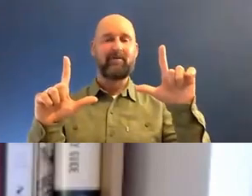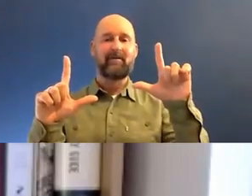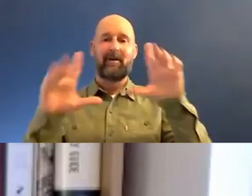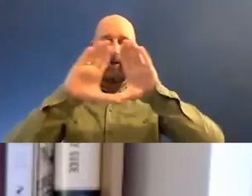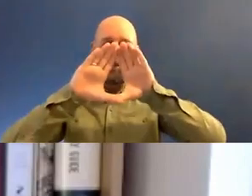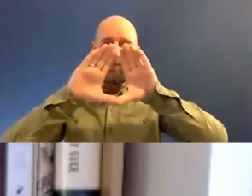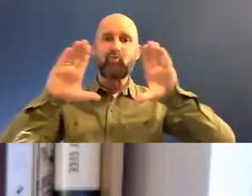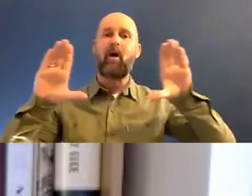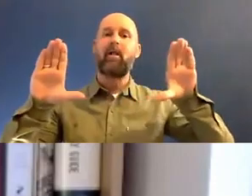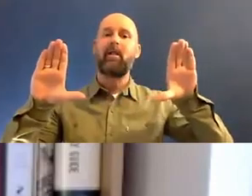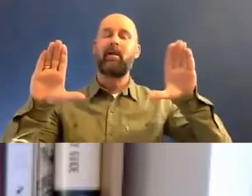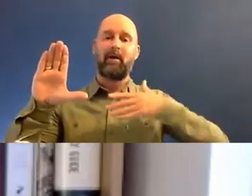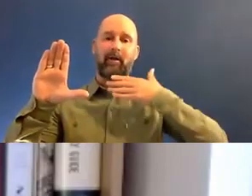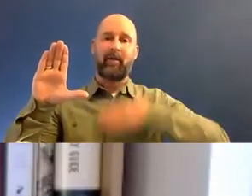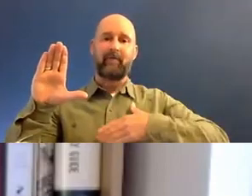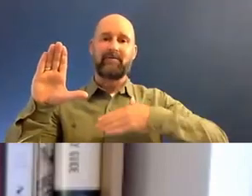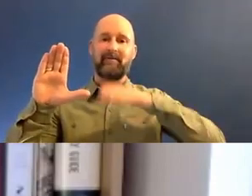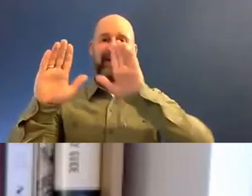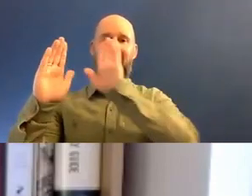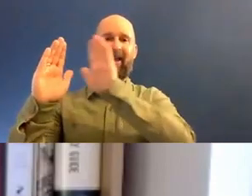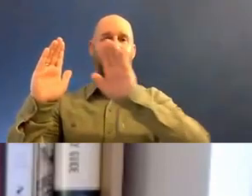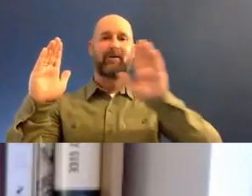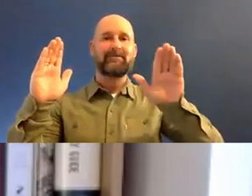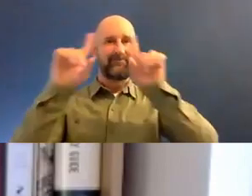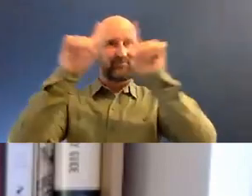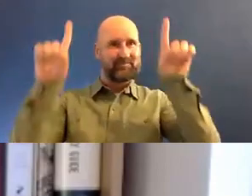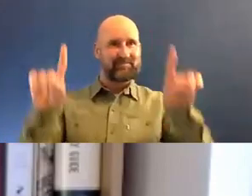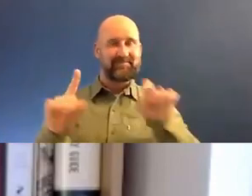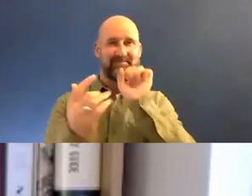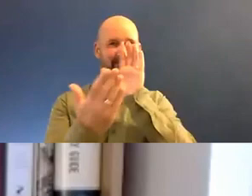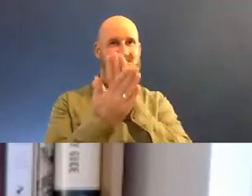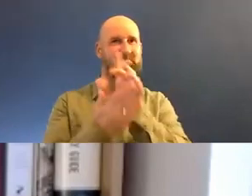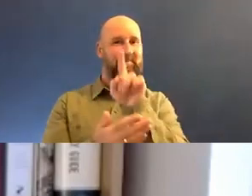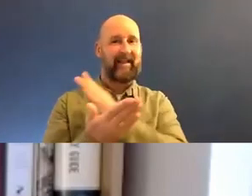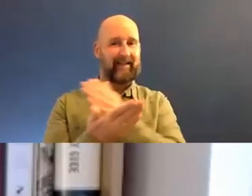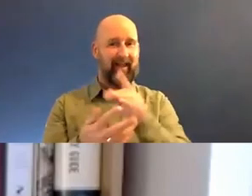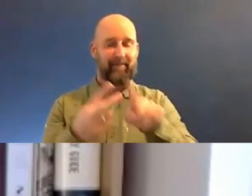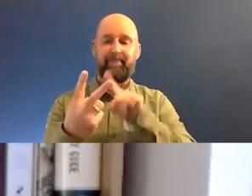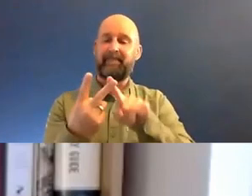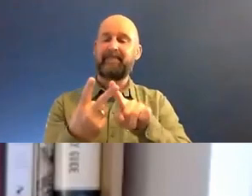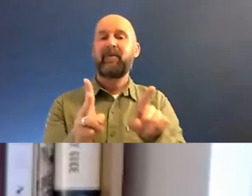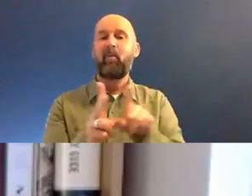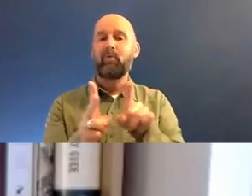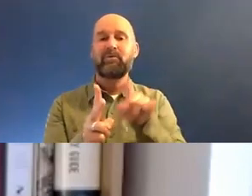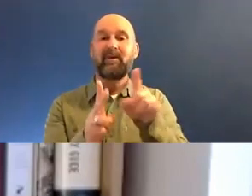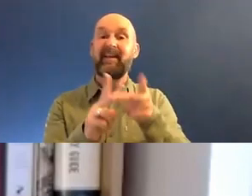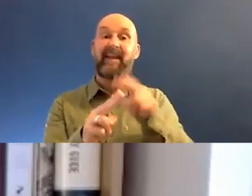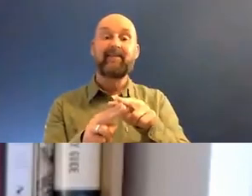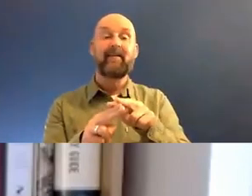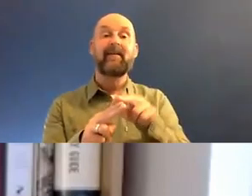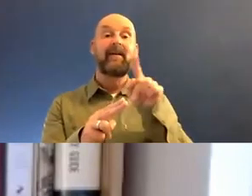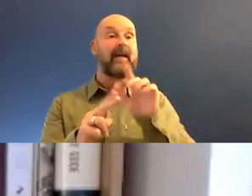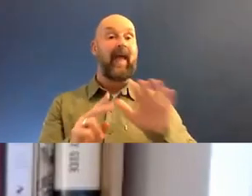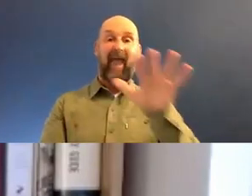in front of all of the advertising communicated that. And also, the notion that if we use art to